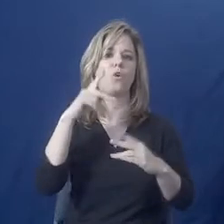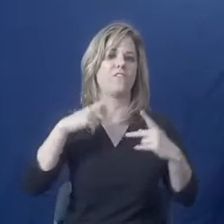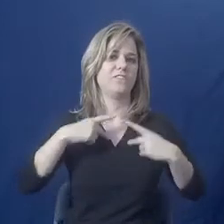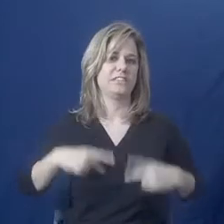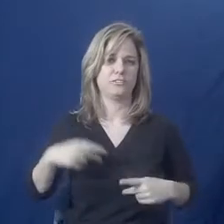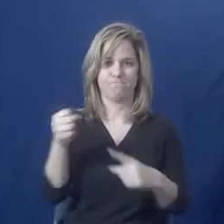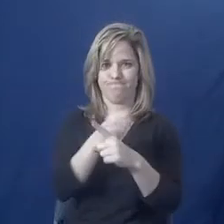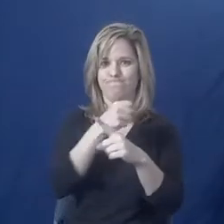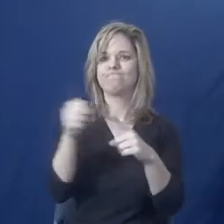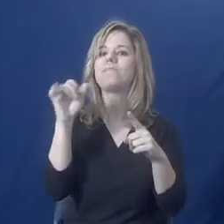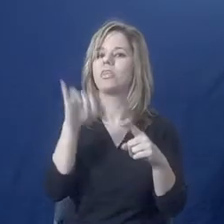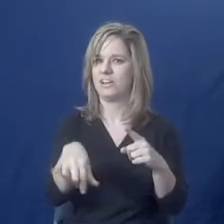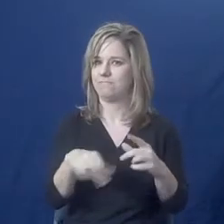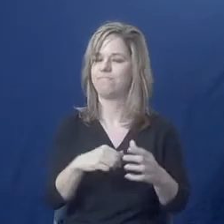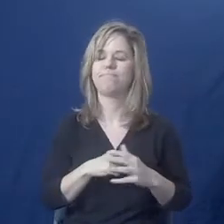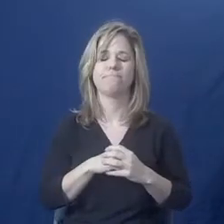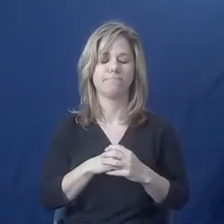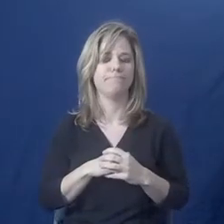physical injury.